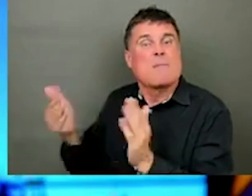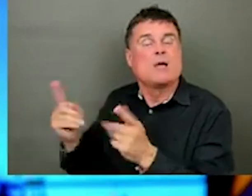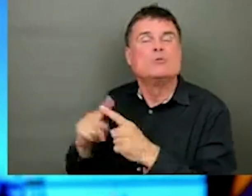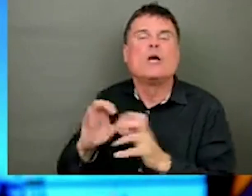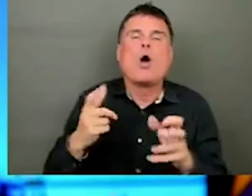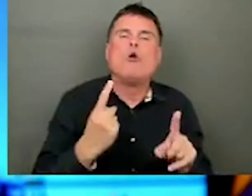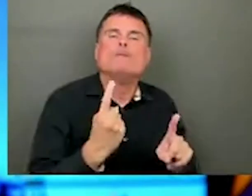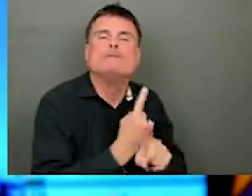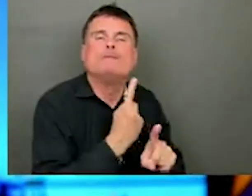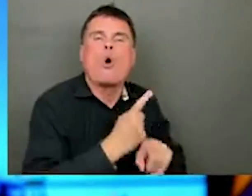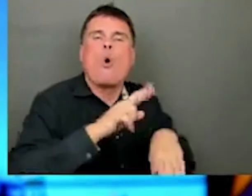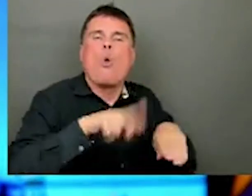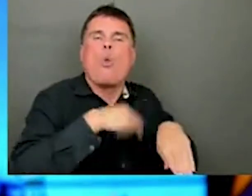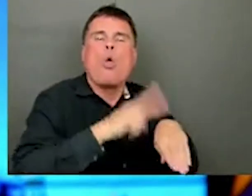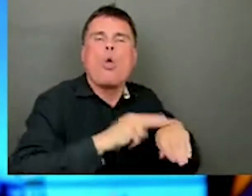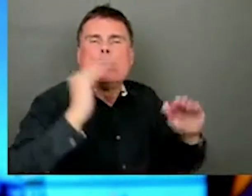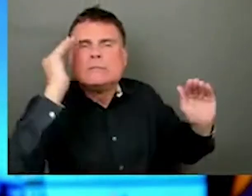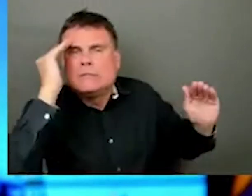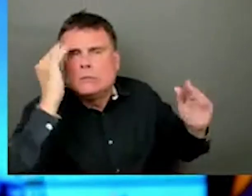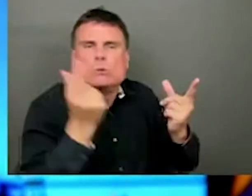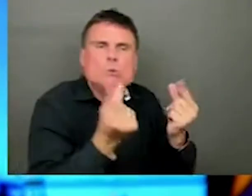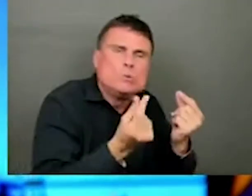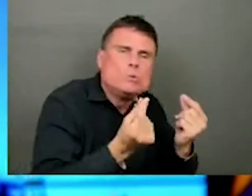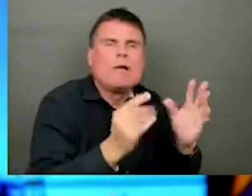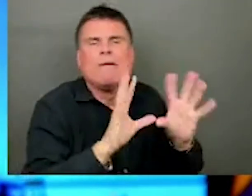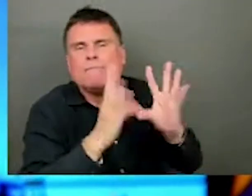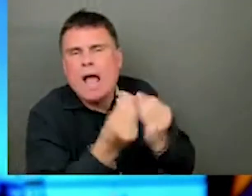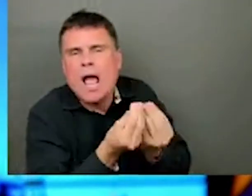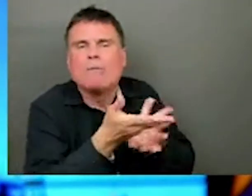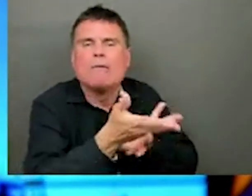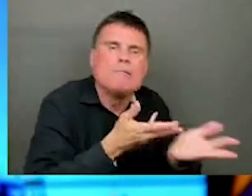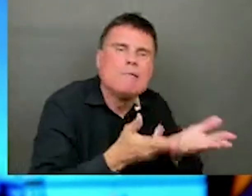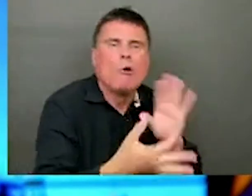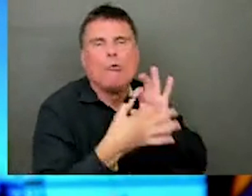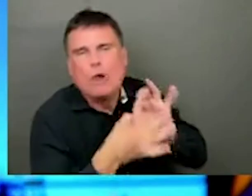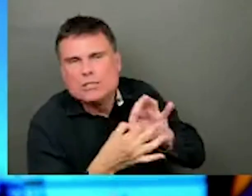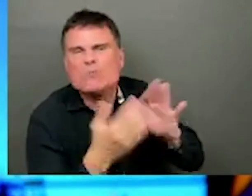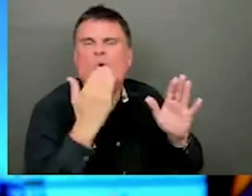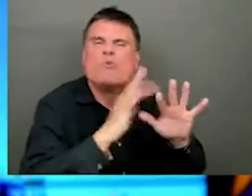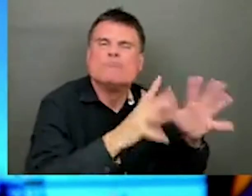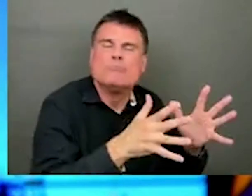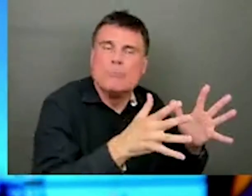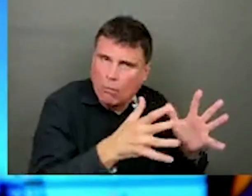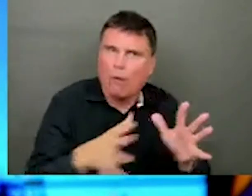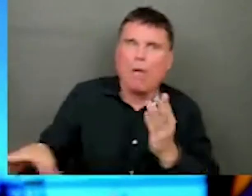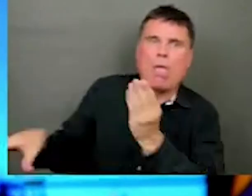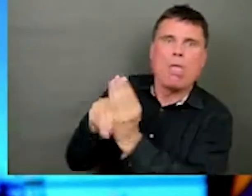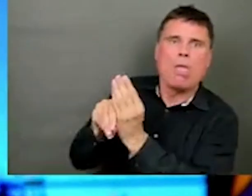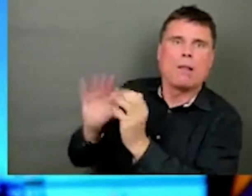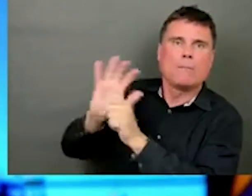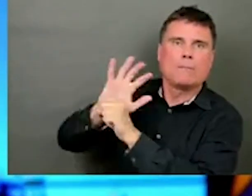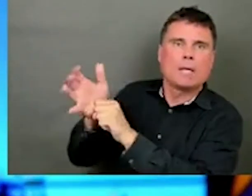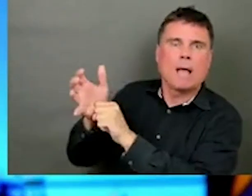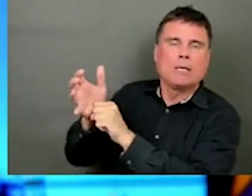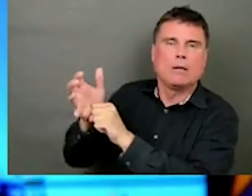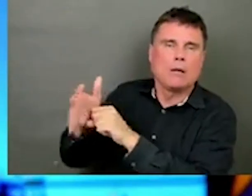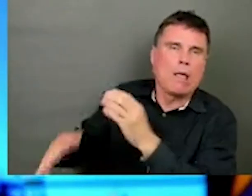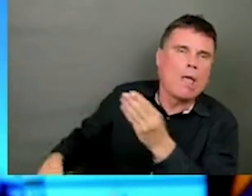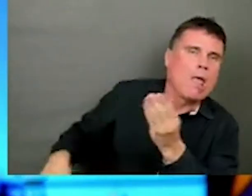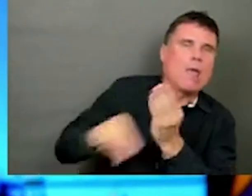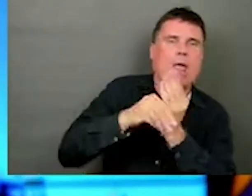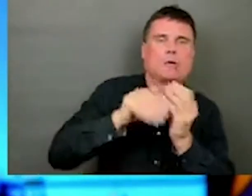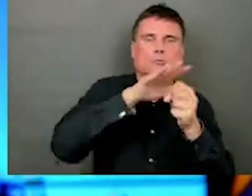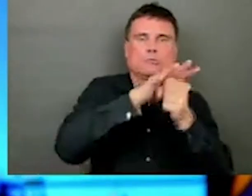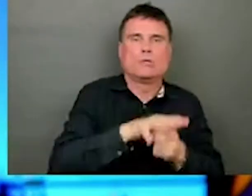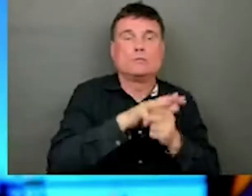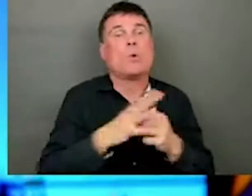and all of the other things that we as a community are dealing with. So it does not surprise me that people